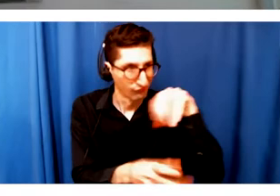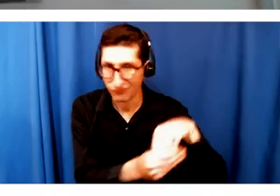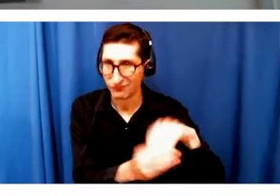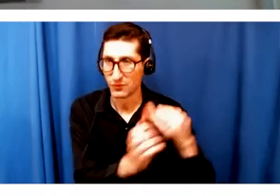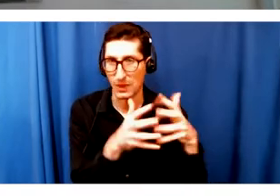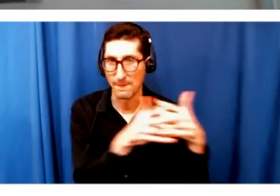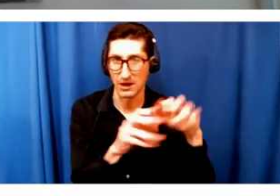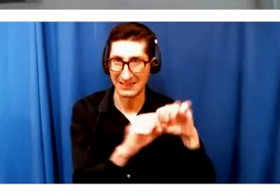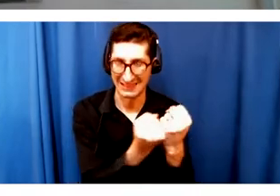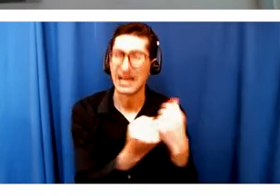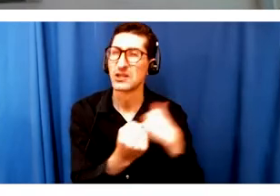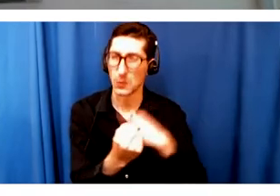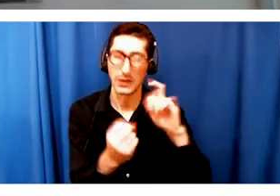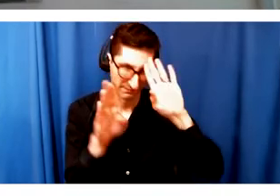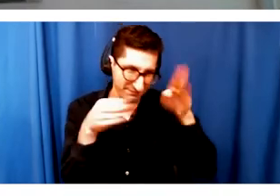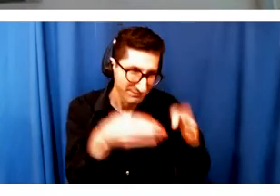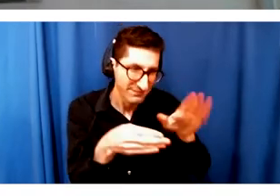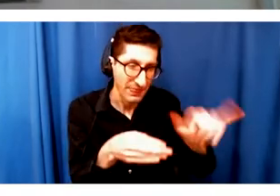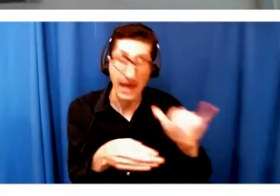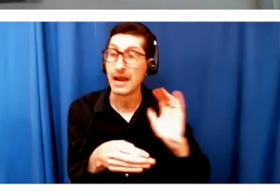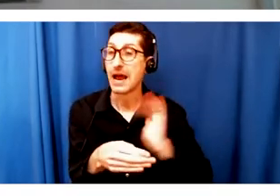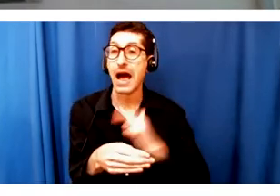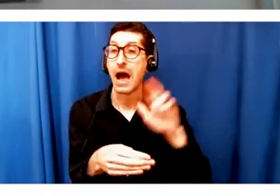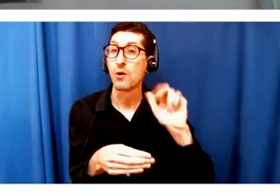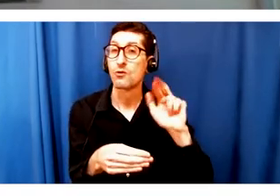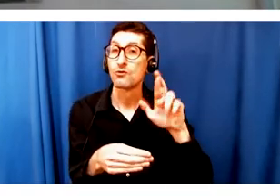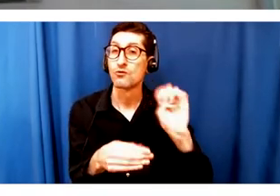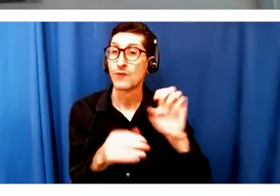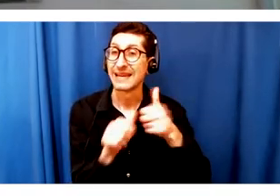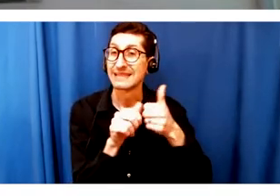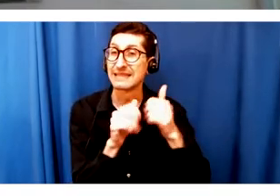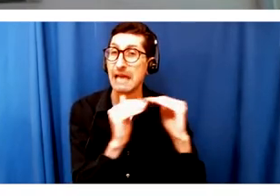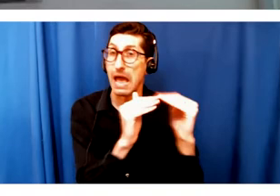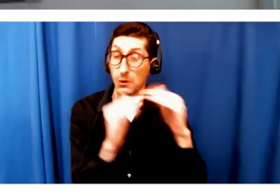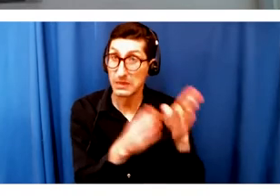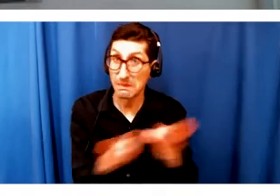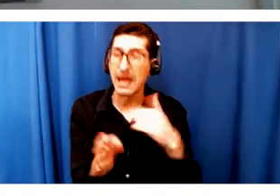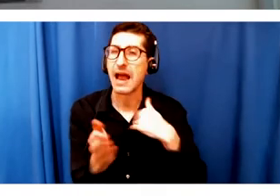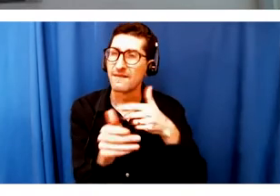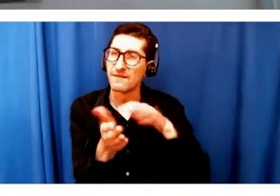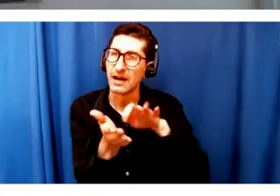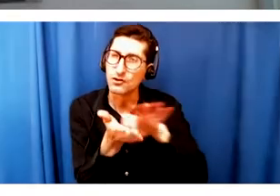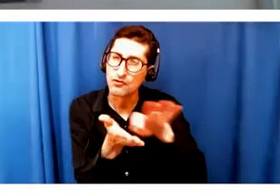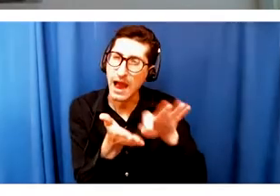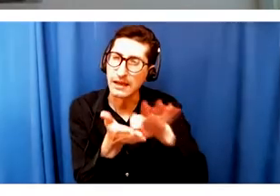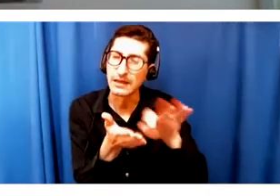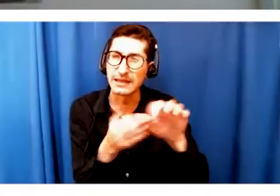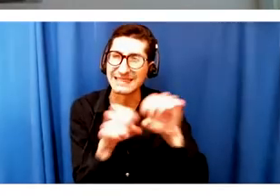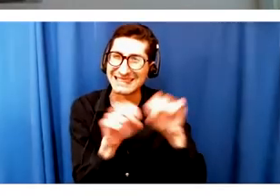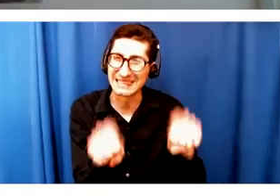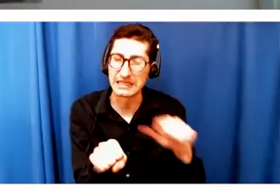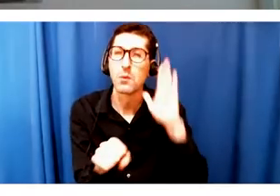Our race equity plan has a tracking system so that we can really track what we say we're going to do, and we're going to publish those all the time.